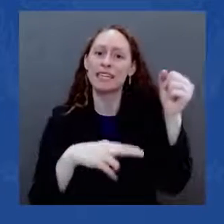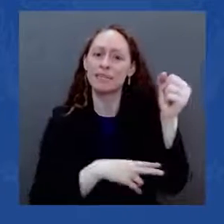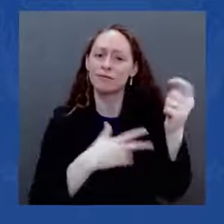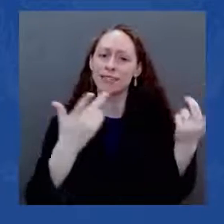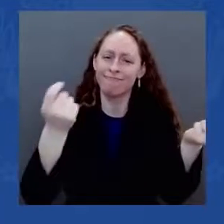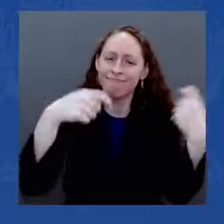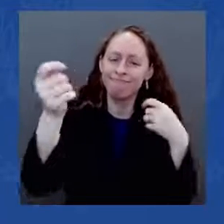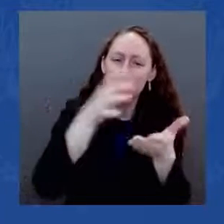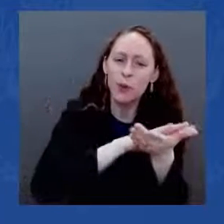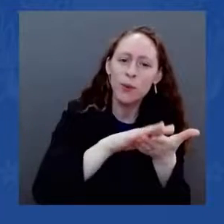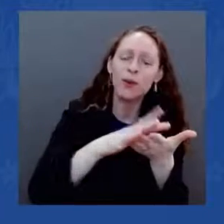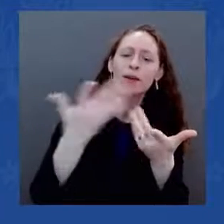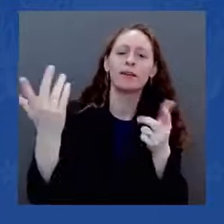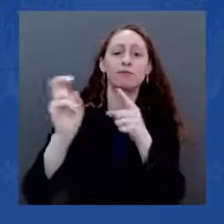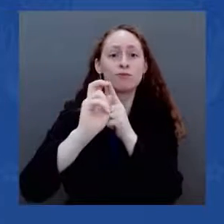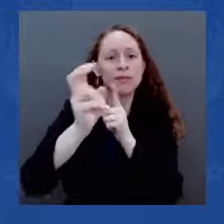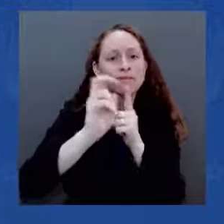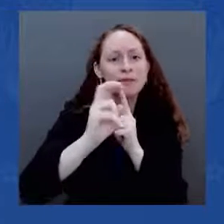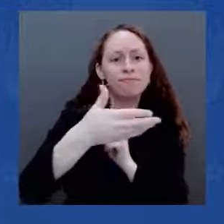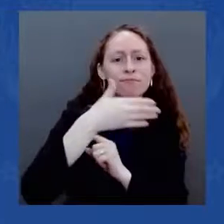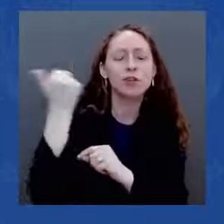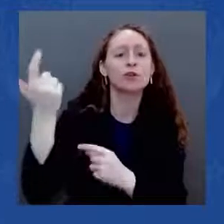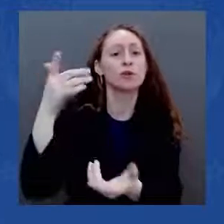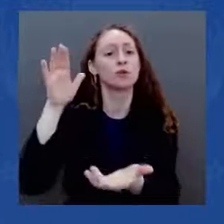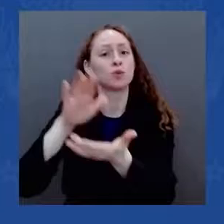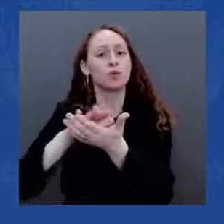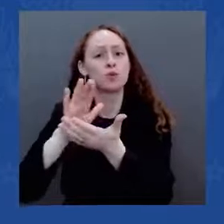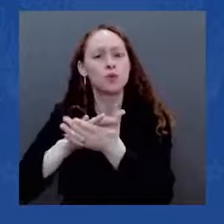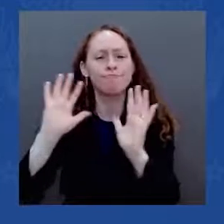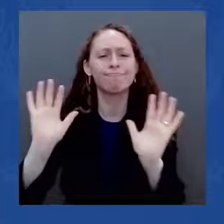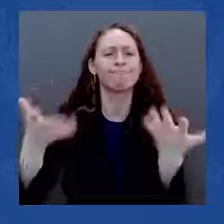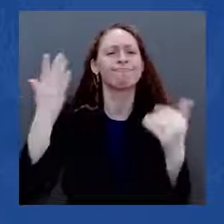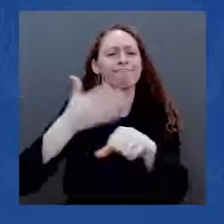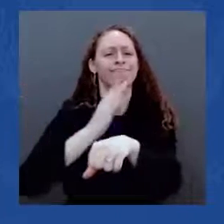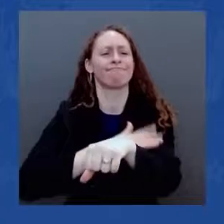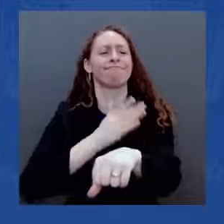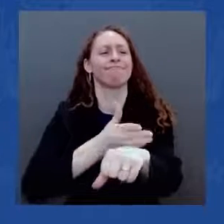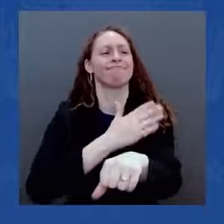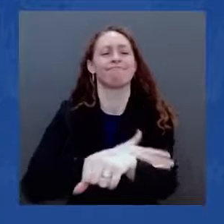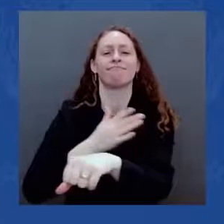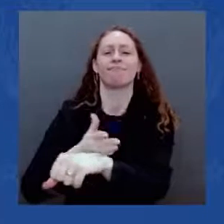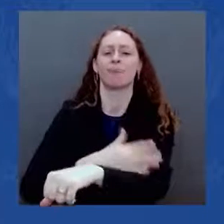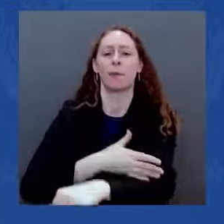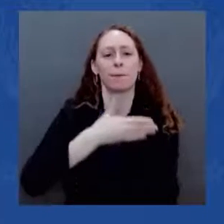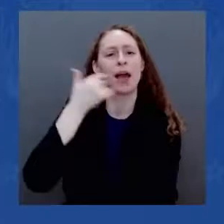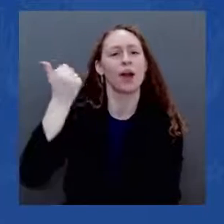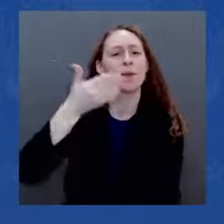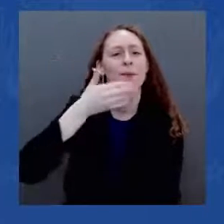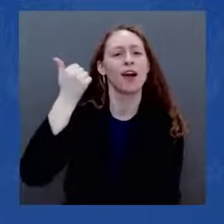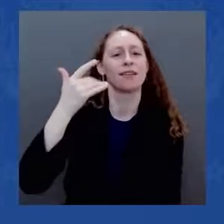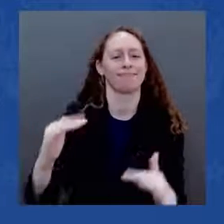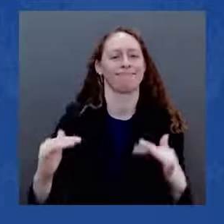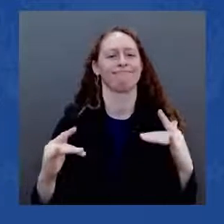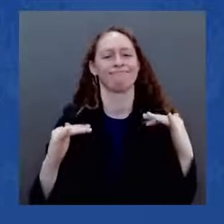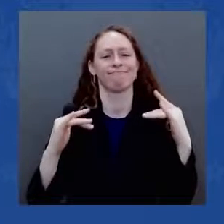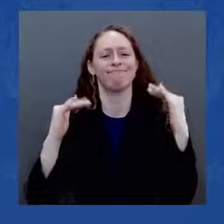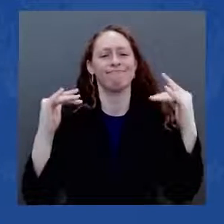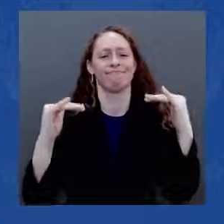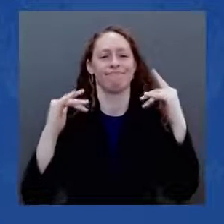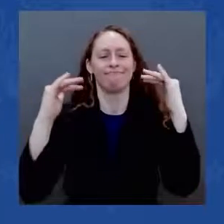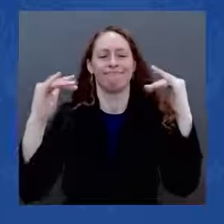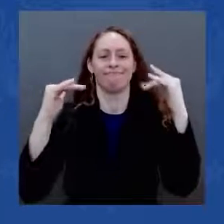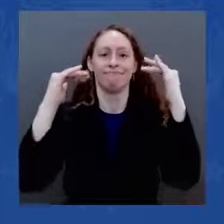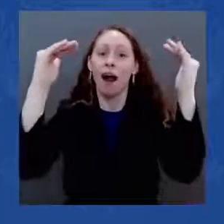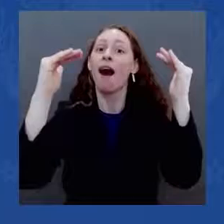Better looks like high-speed Internet so that all of our kids have the tools they need to learn, so farmers can use precision agriculture,